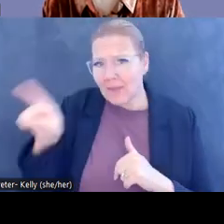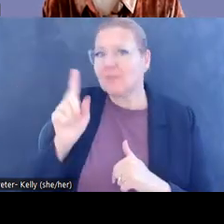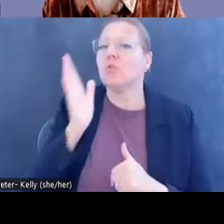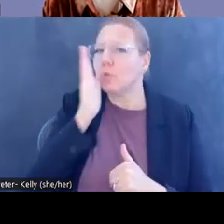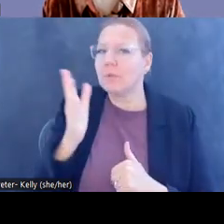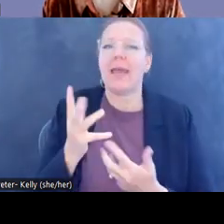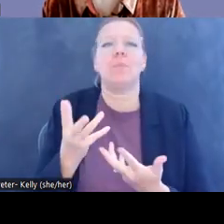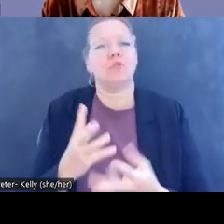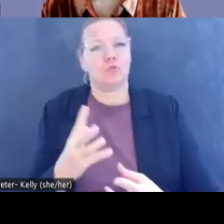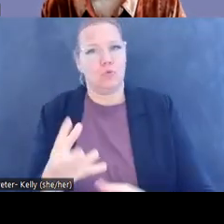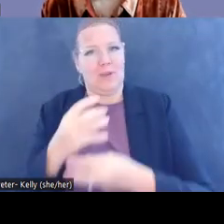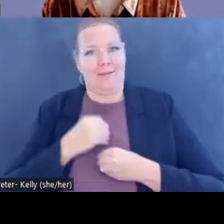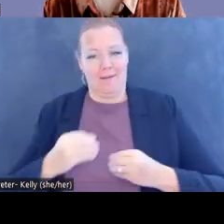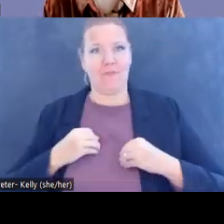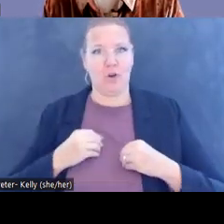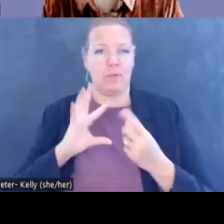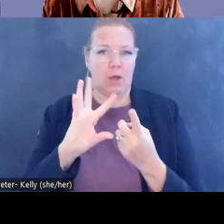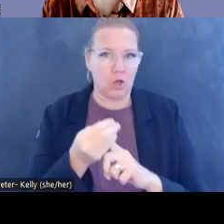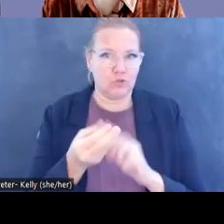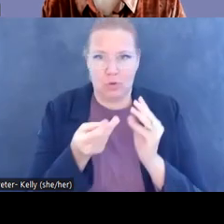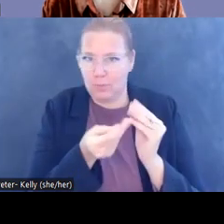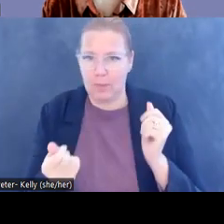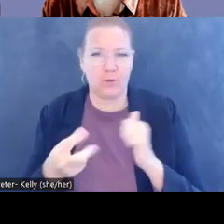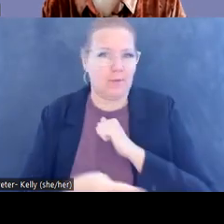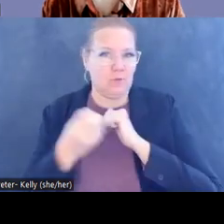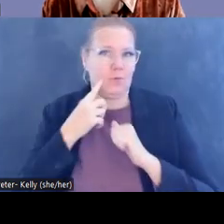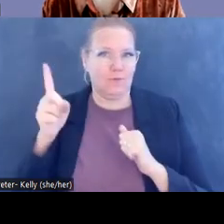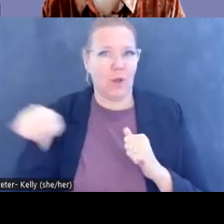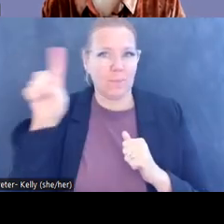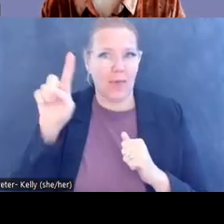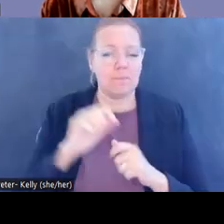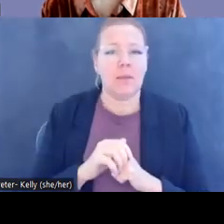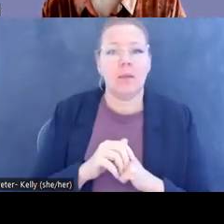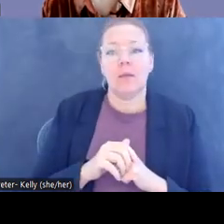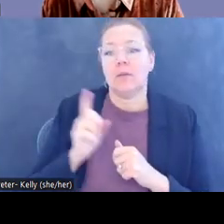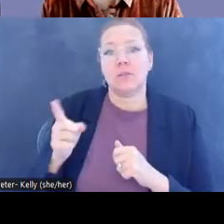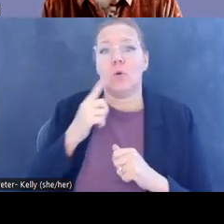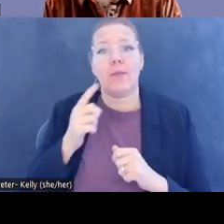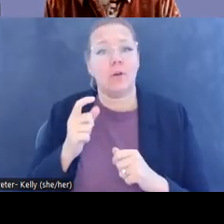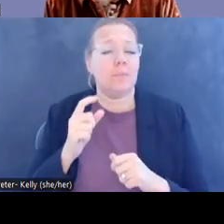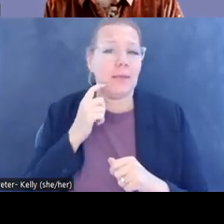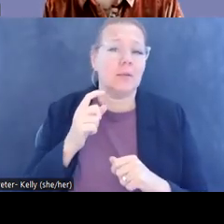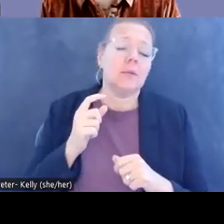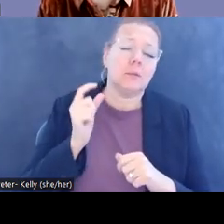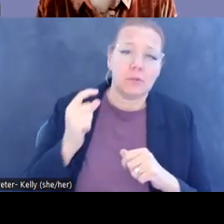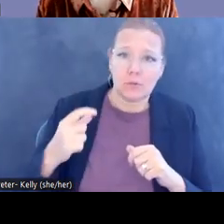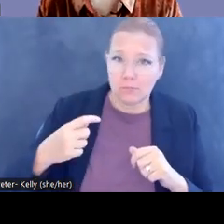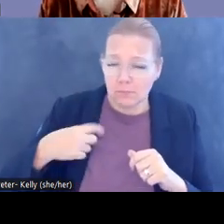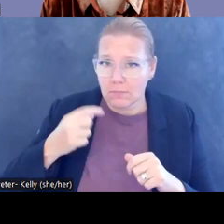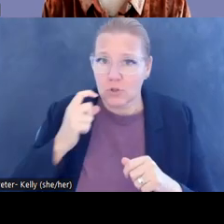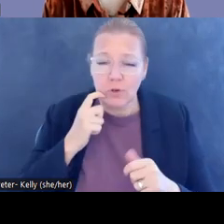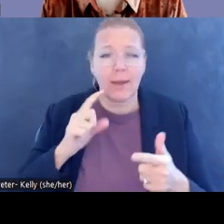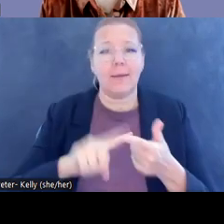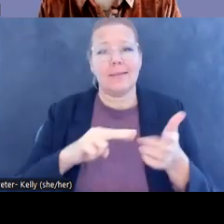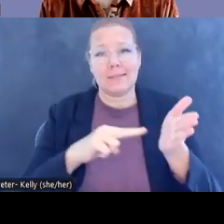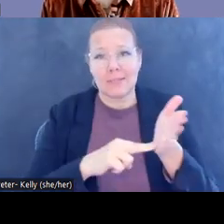the cultural property being stolen from them. This is true of places, whether we're talking about Ukraine, Iraq, Syria, Yemen,